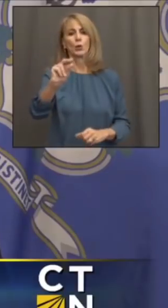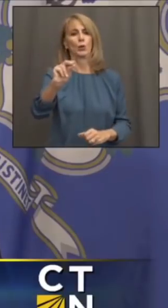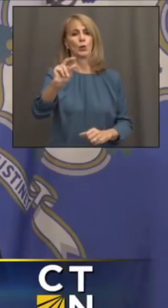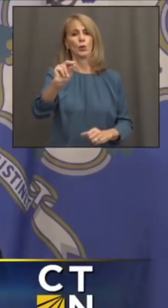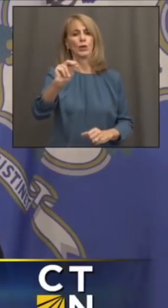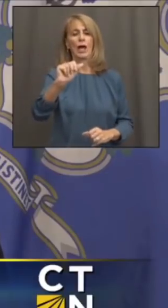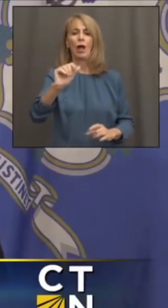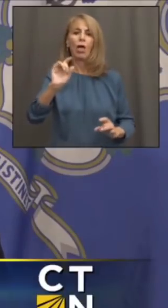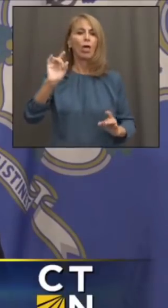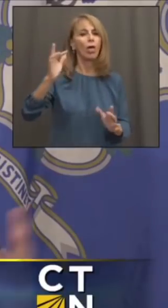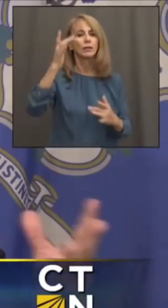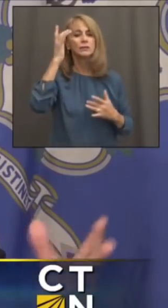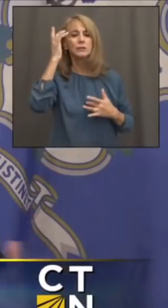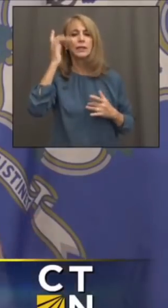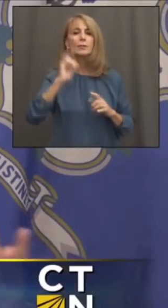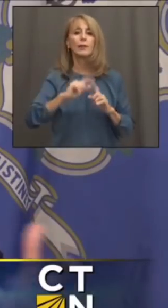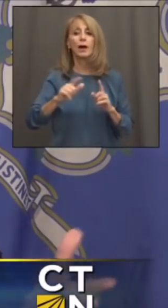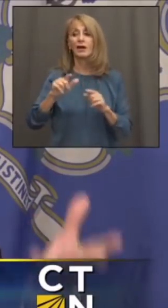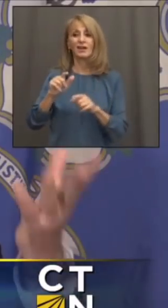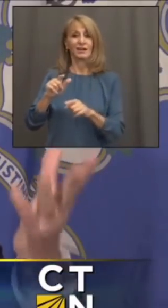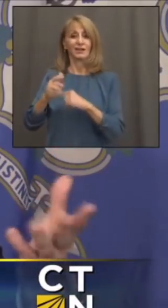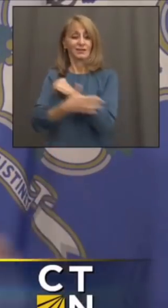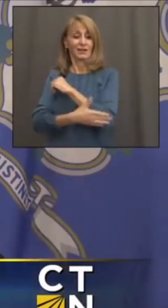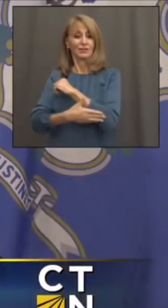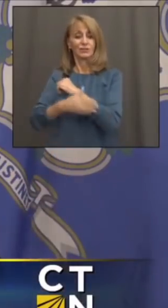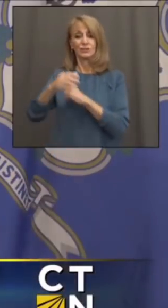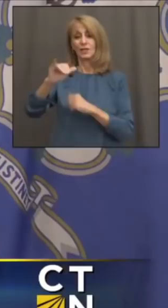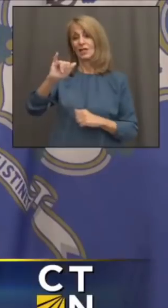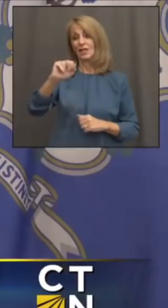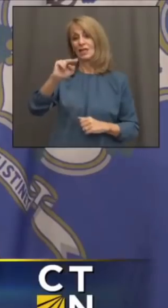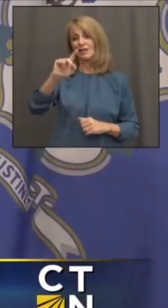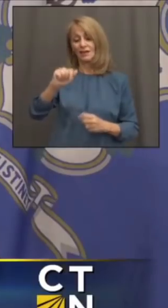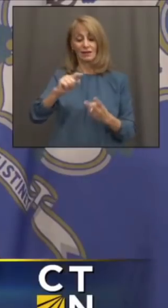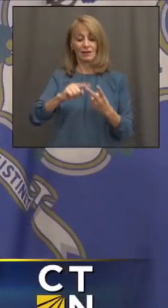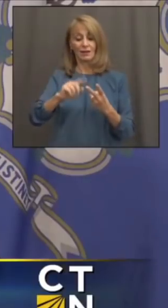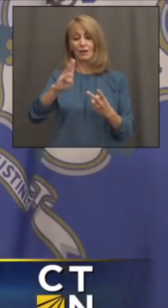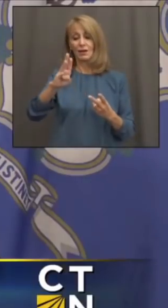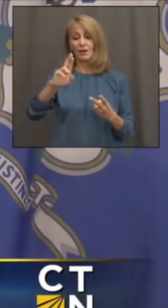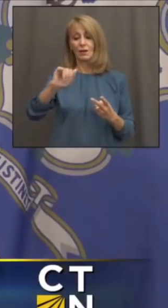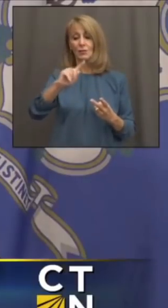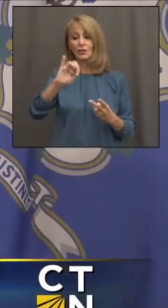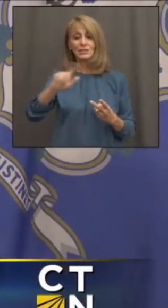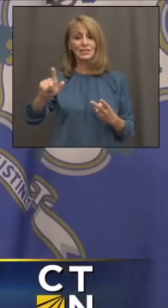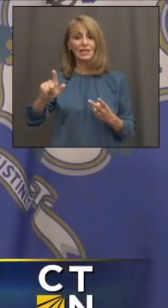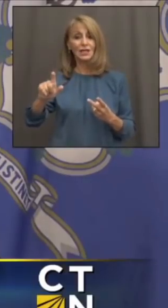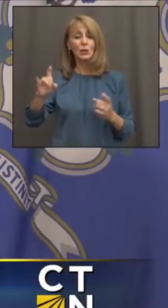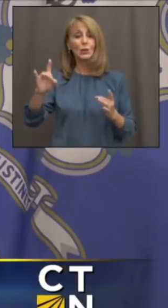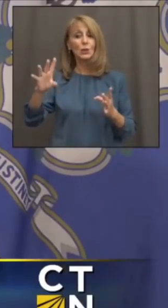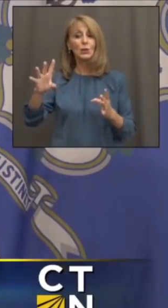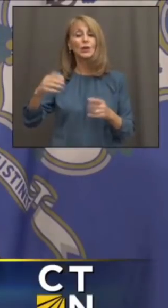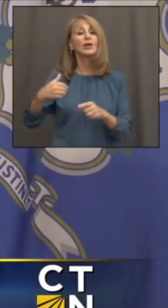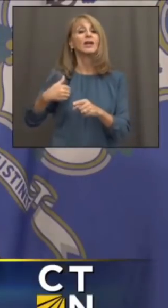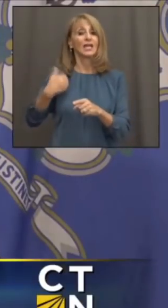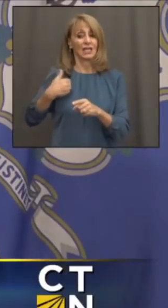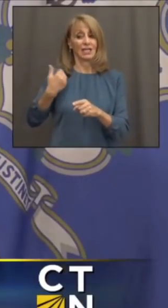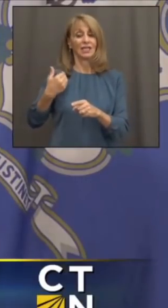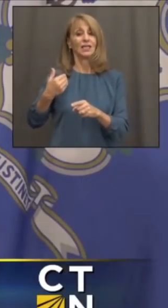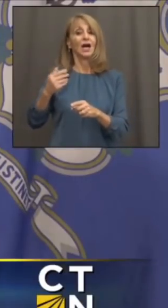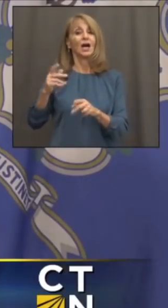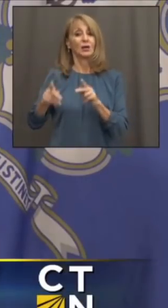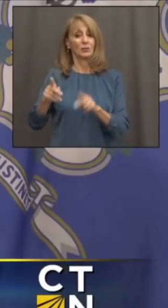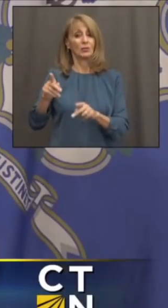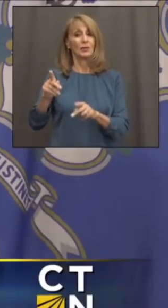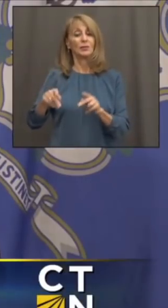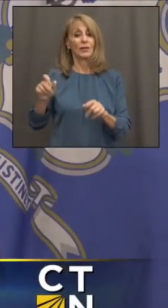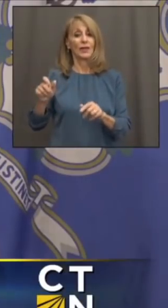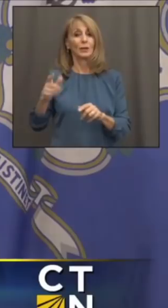months ago. But if you look at Brazil and India, where you have the most severe flare-ups internationally, young people are – with